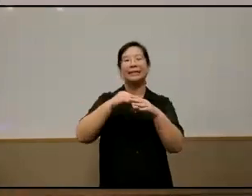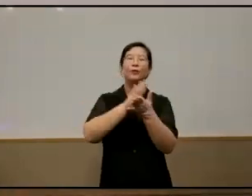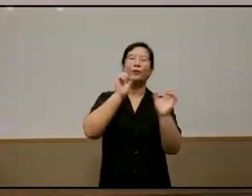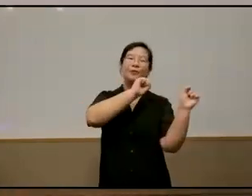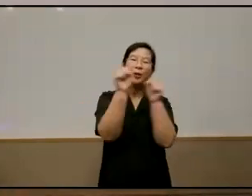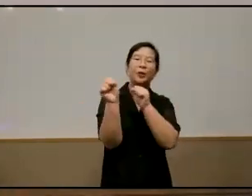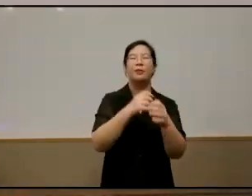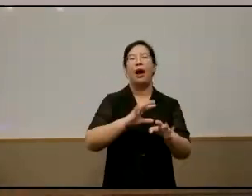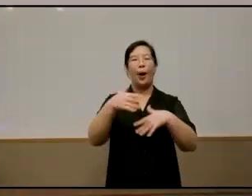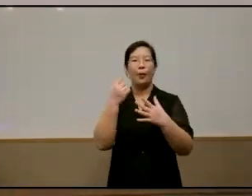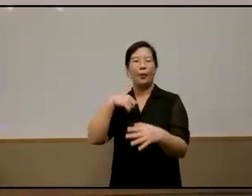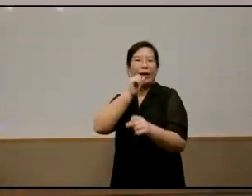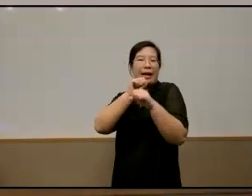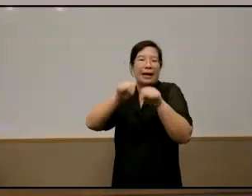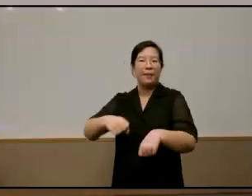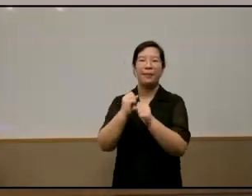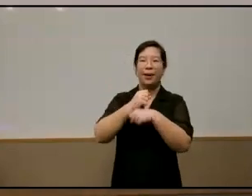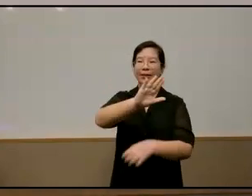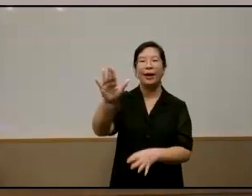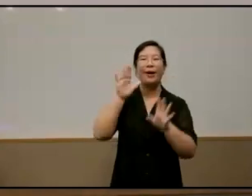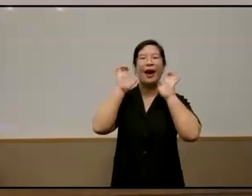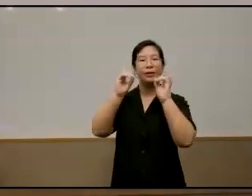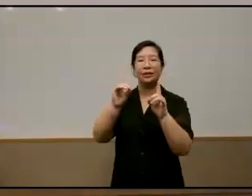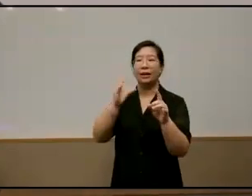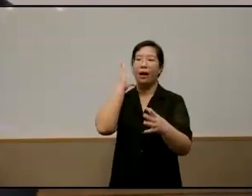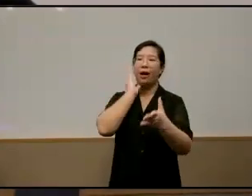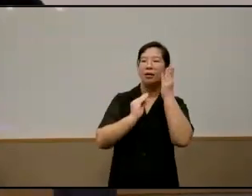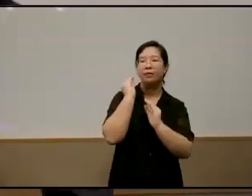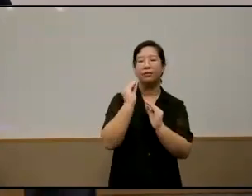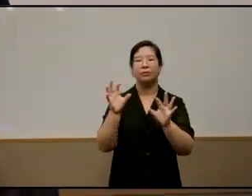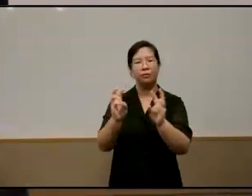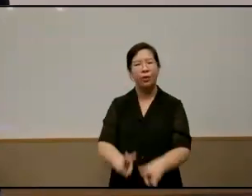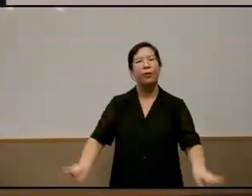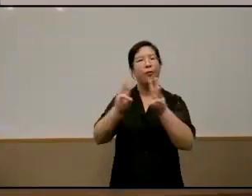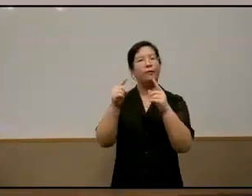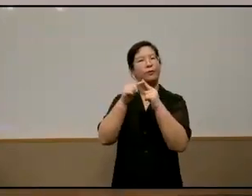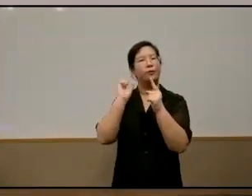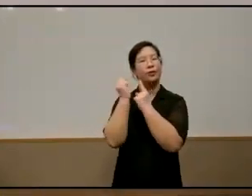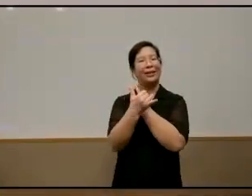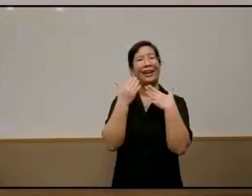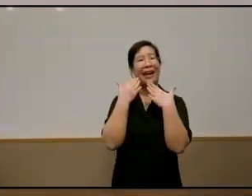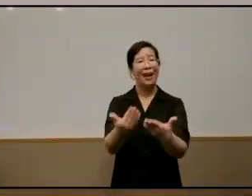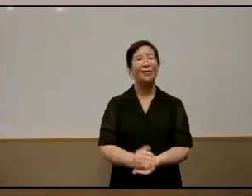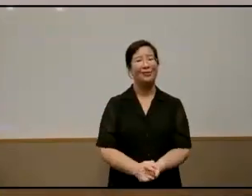make their education experience something that is of worth to society thank you